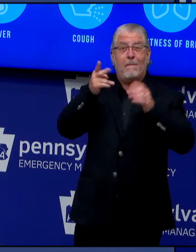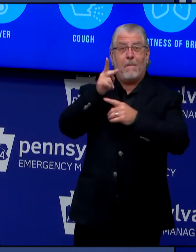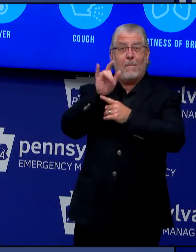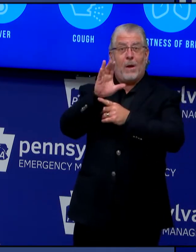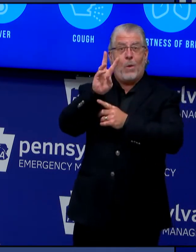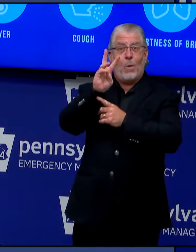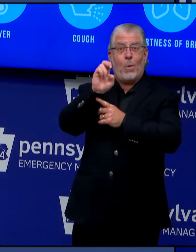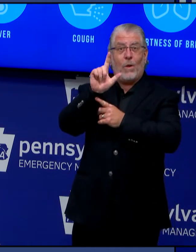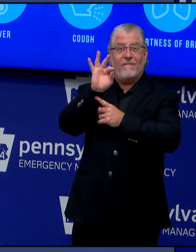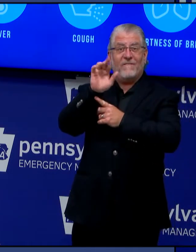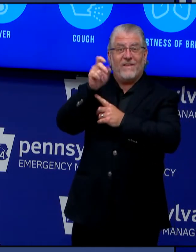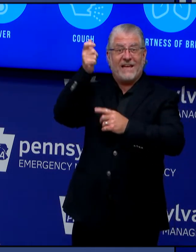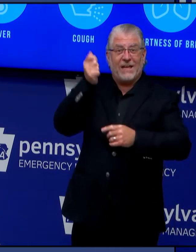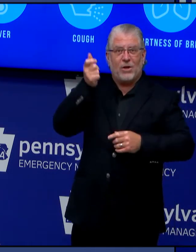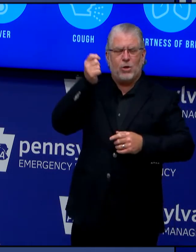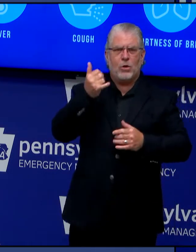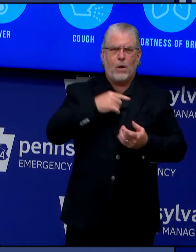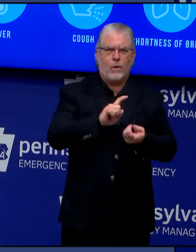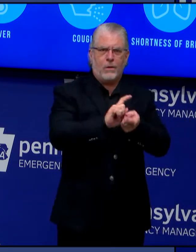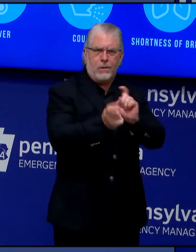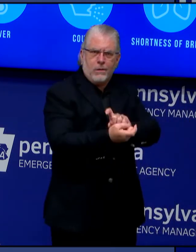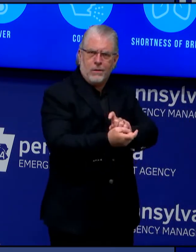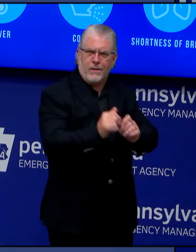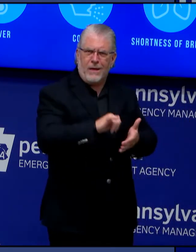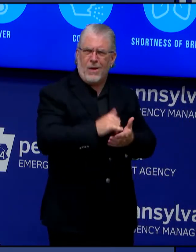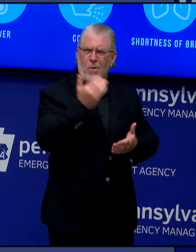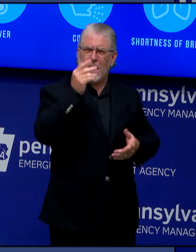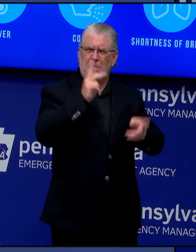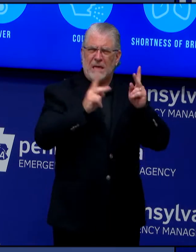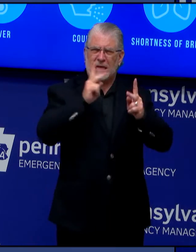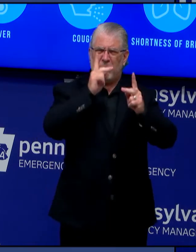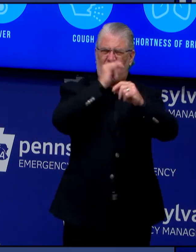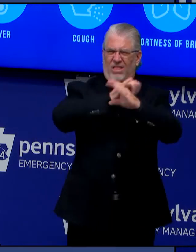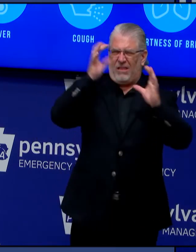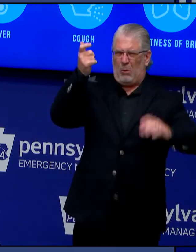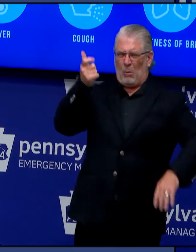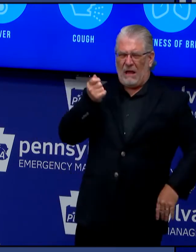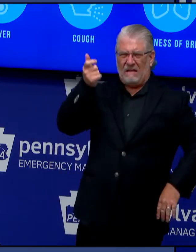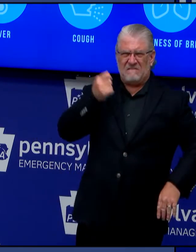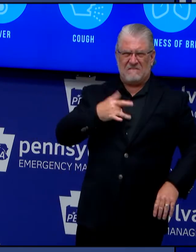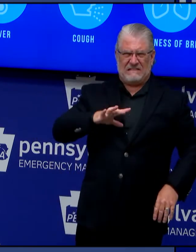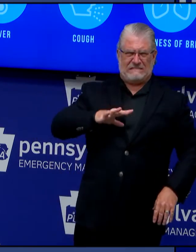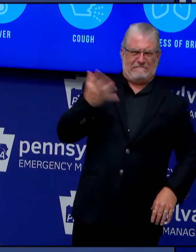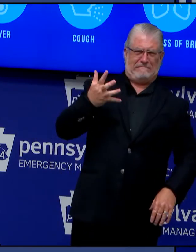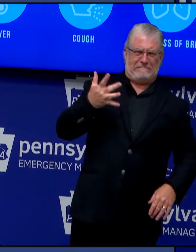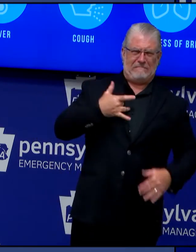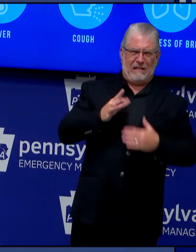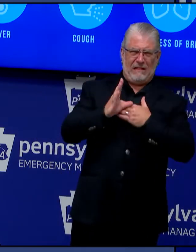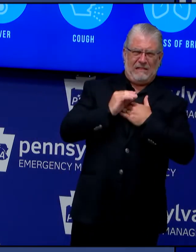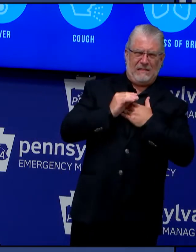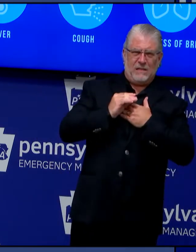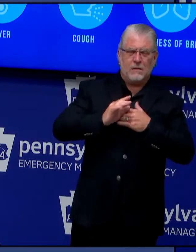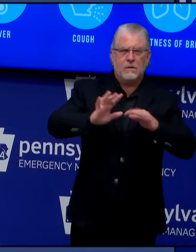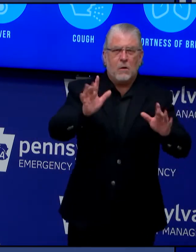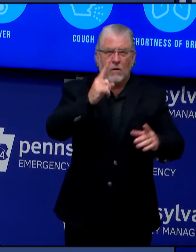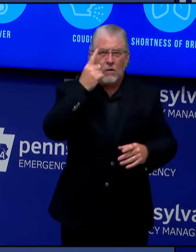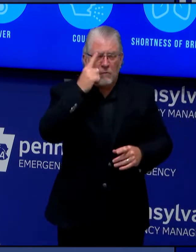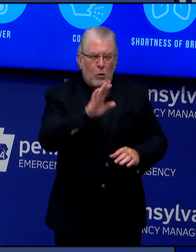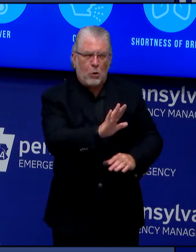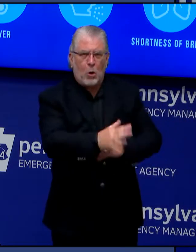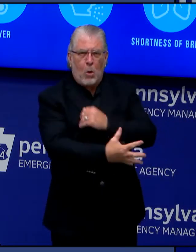of as welfare does not exist anymore. With an exception for people on the very lowest end of the income spectrum,